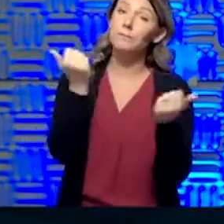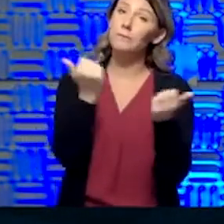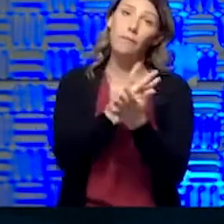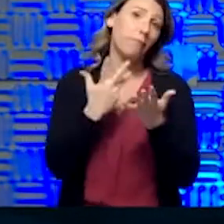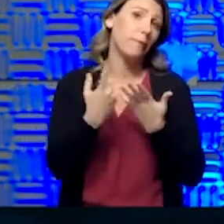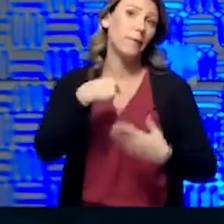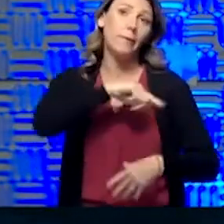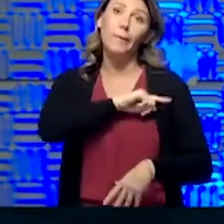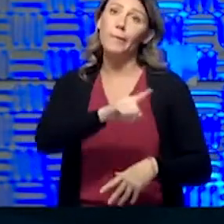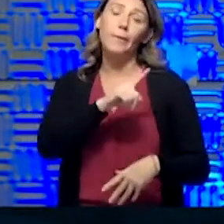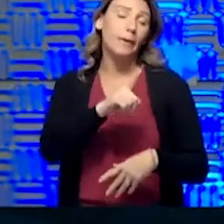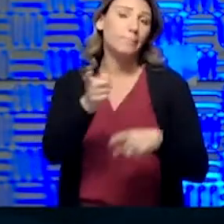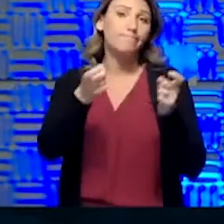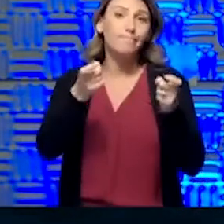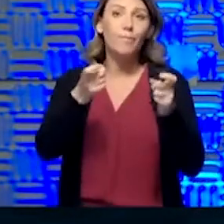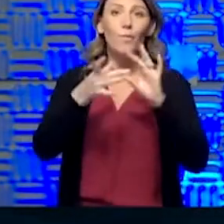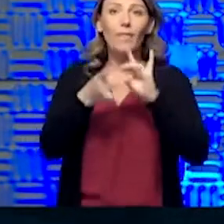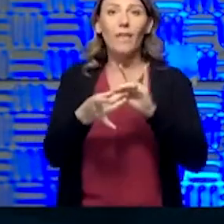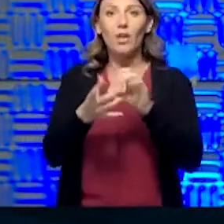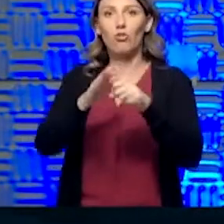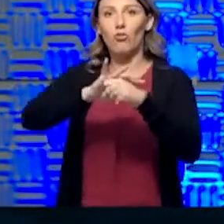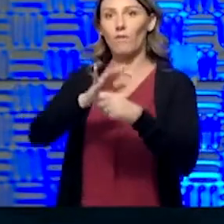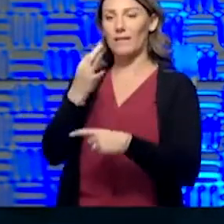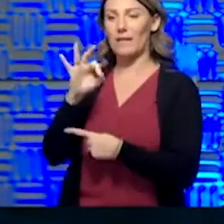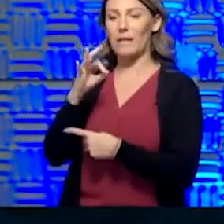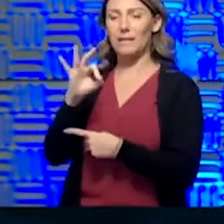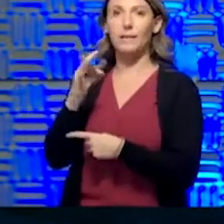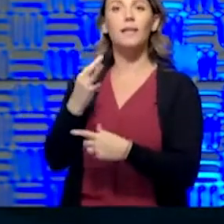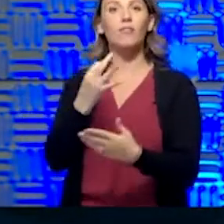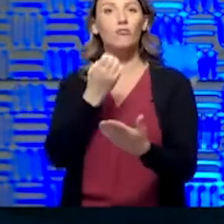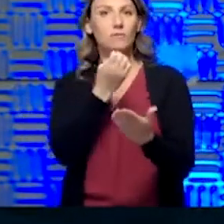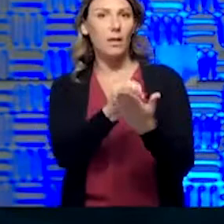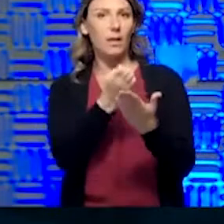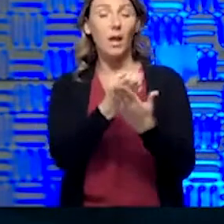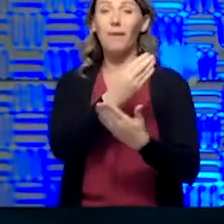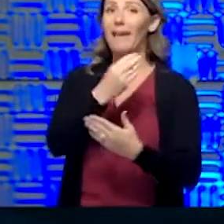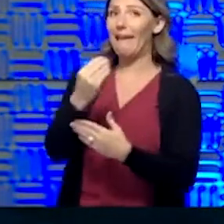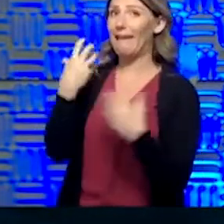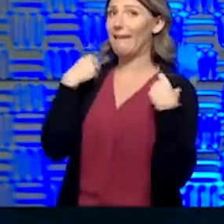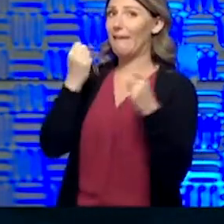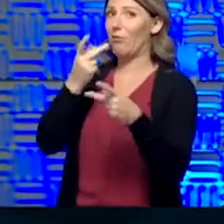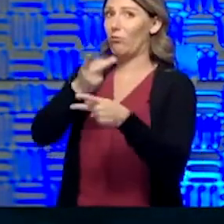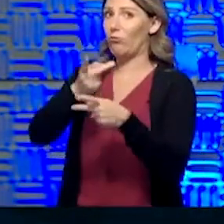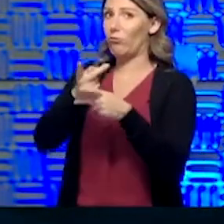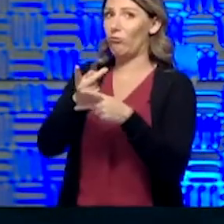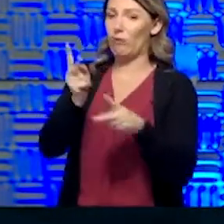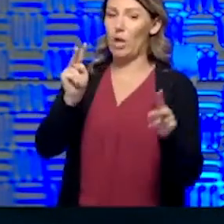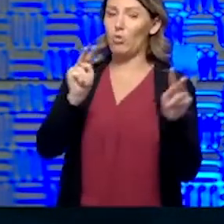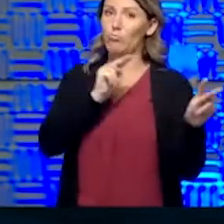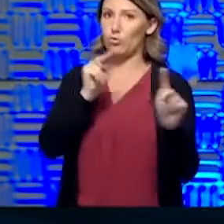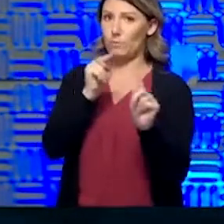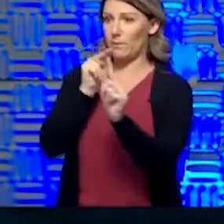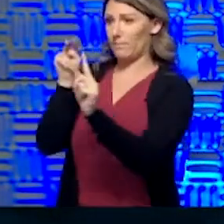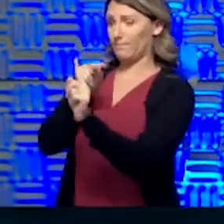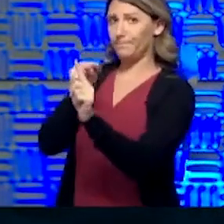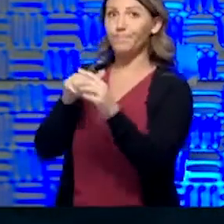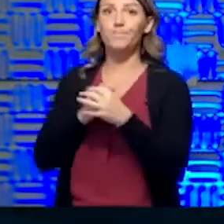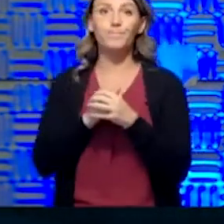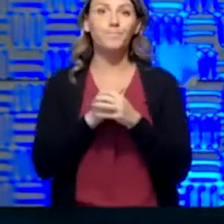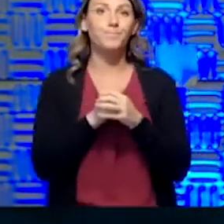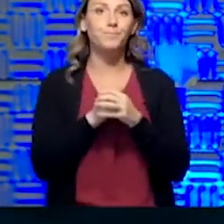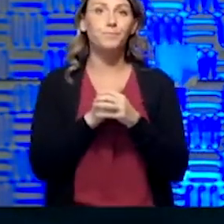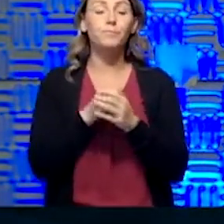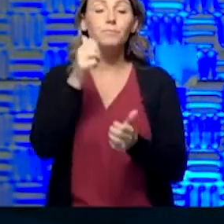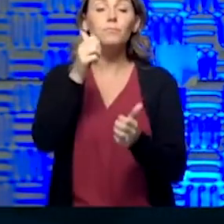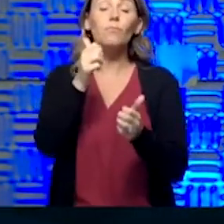related to COVID-19, there's an economic and healthcare aspect to each and every item. In this case, it allows people to